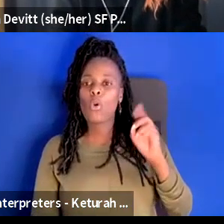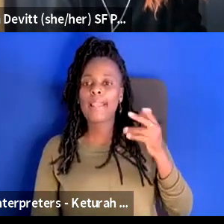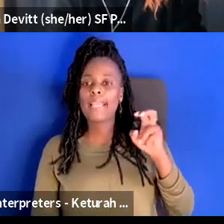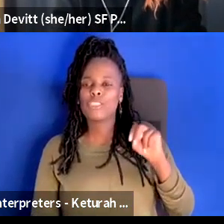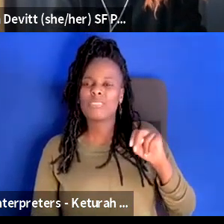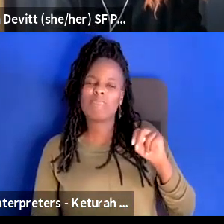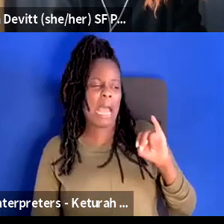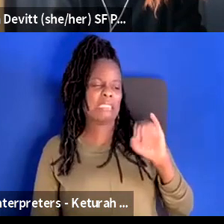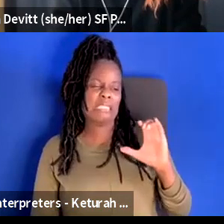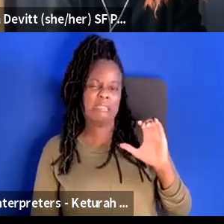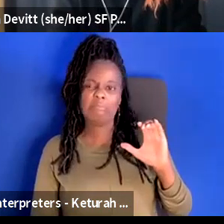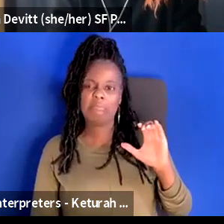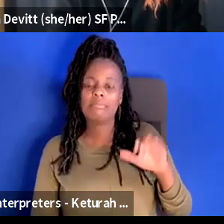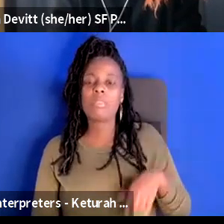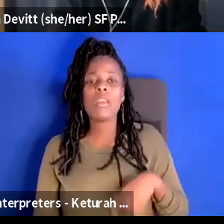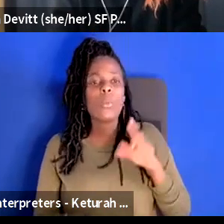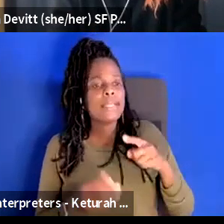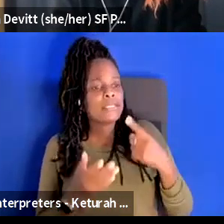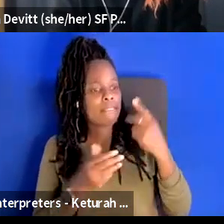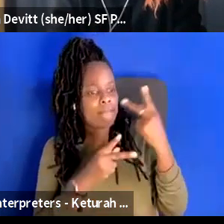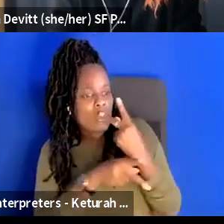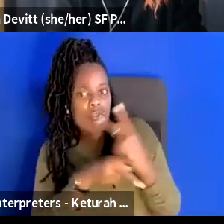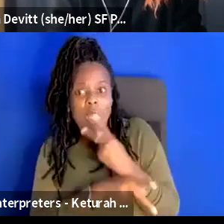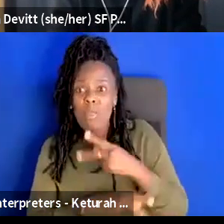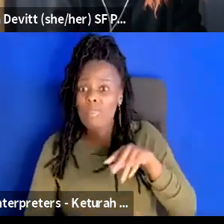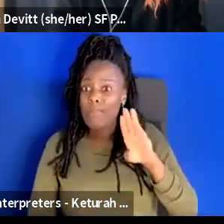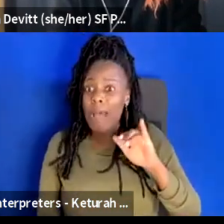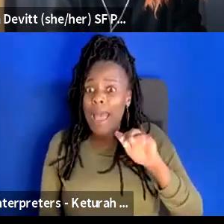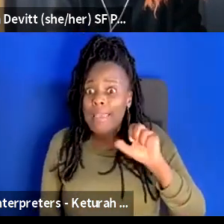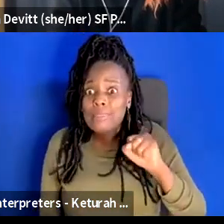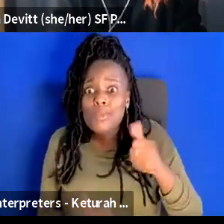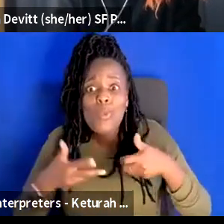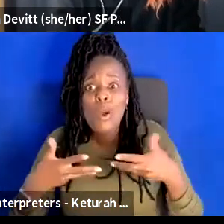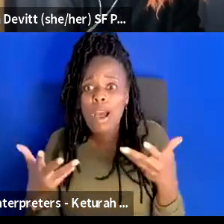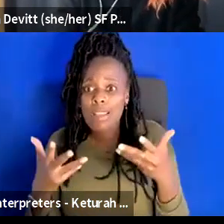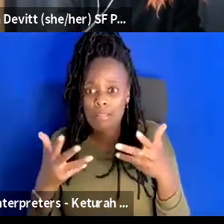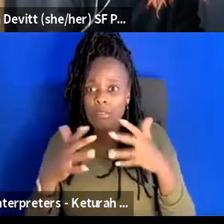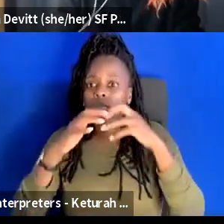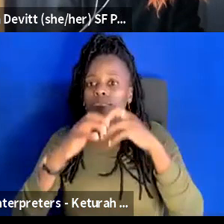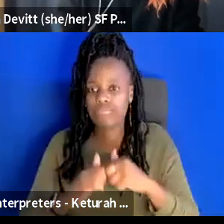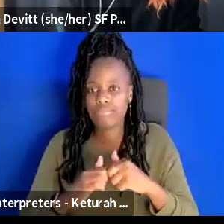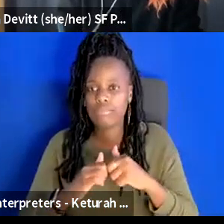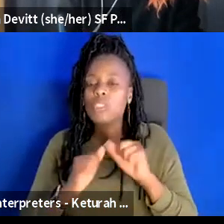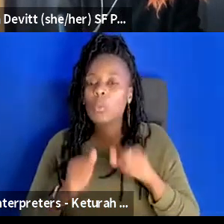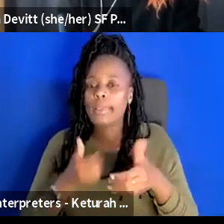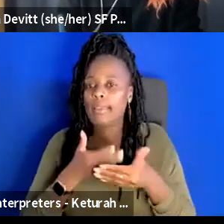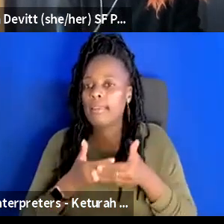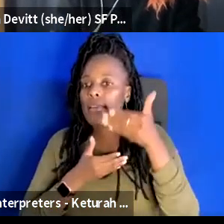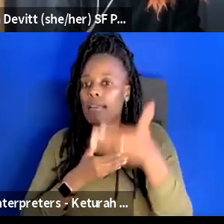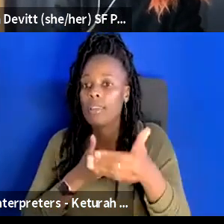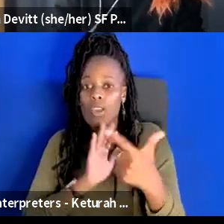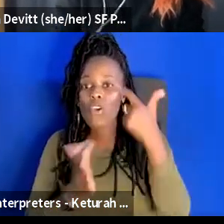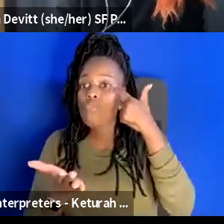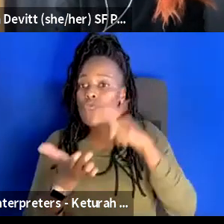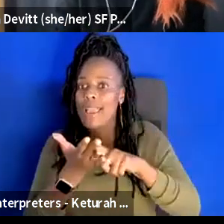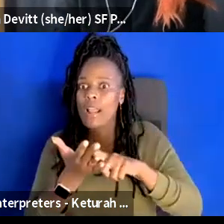into those implicit biases really understand and dismantle those so that we can then move forward in recognizing what those are and how they're